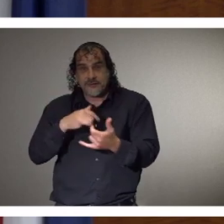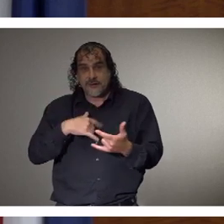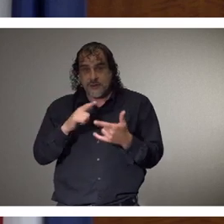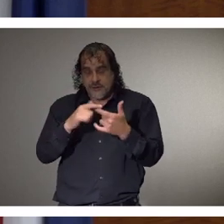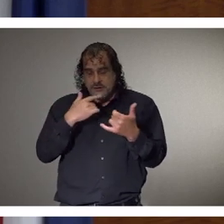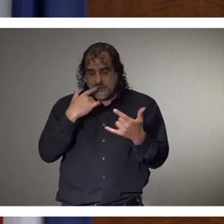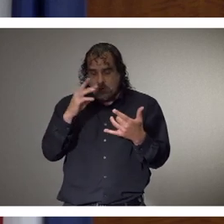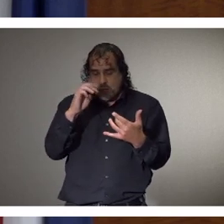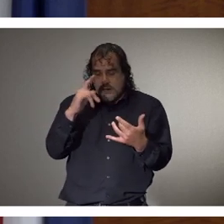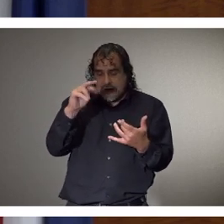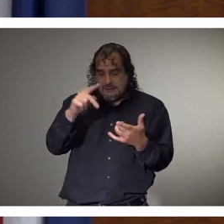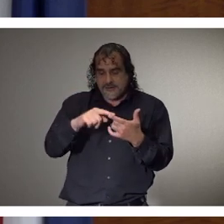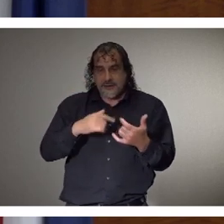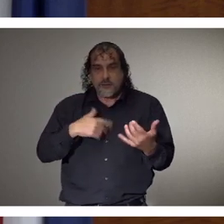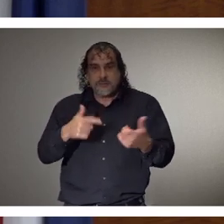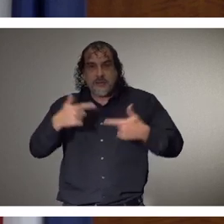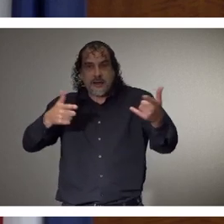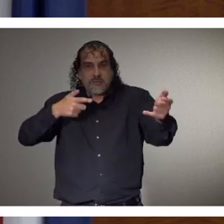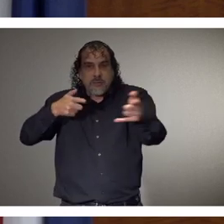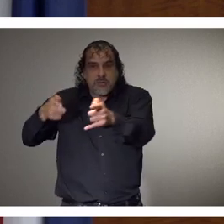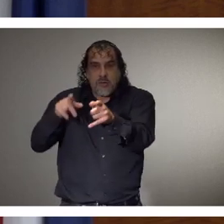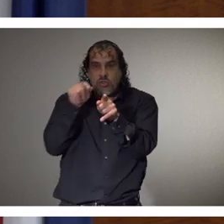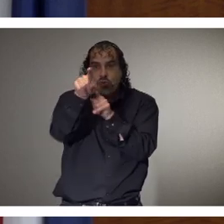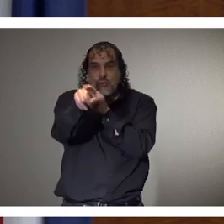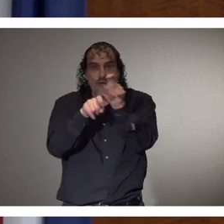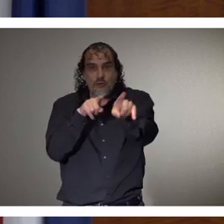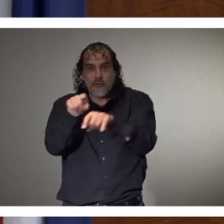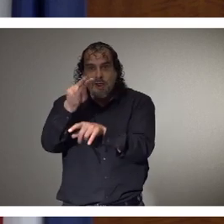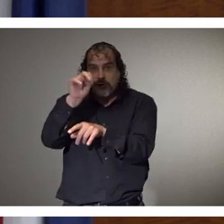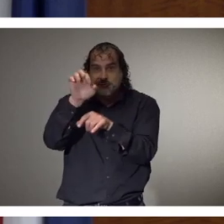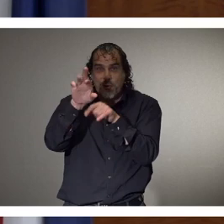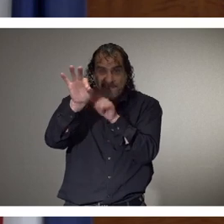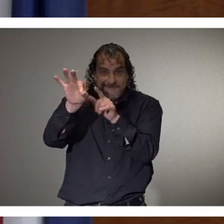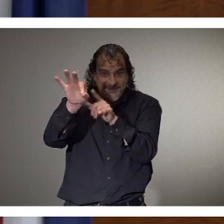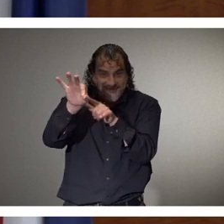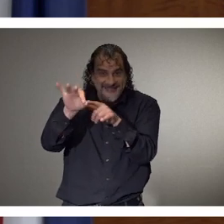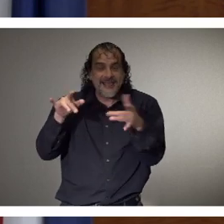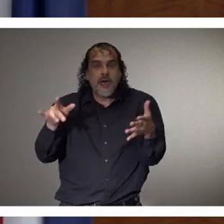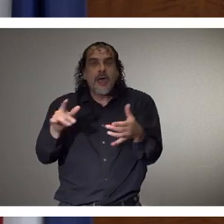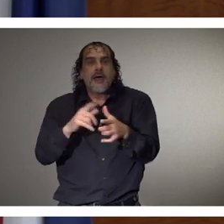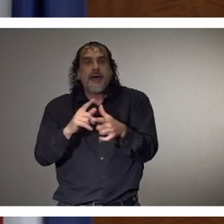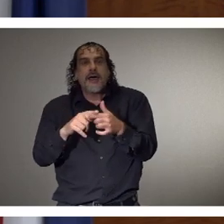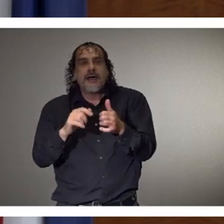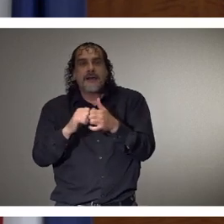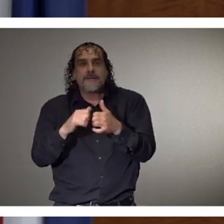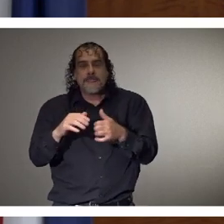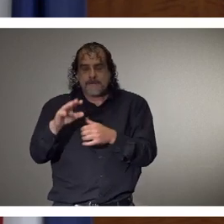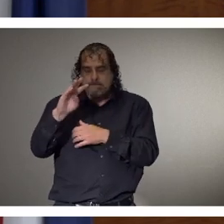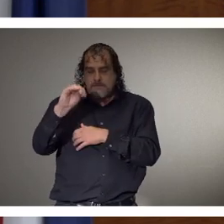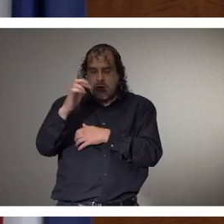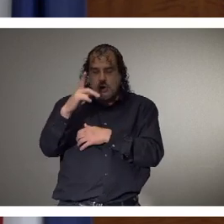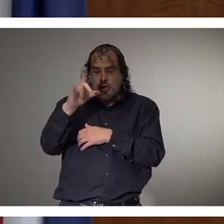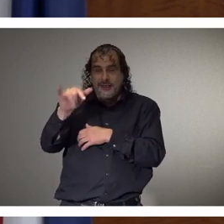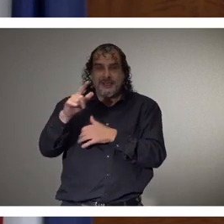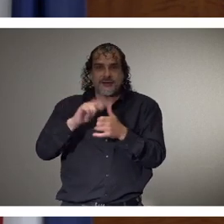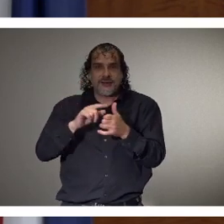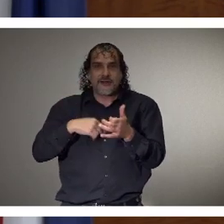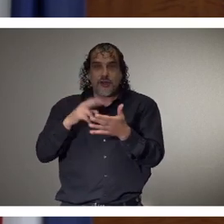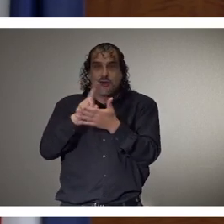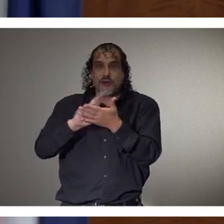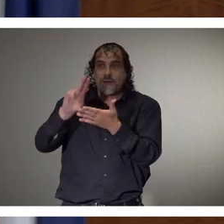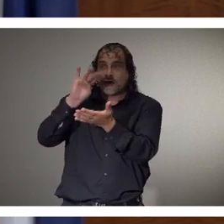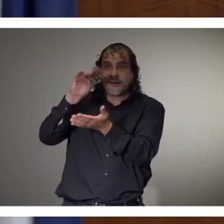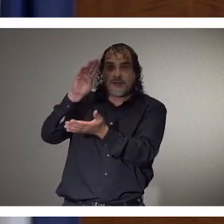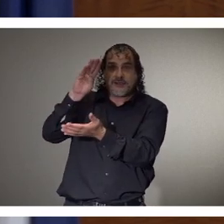his friends once we're safe from this virus. Marlee Bryant is a student at the University of Mississippi. She goes to Ole Miss